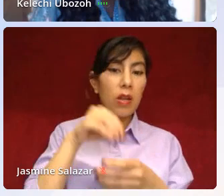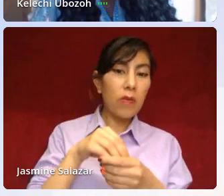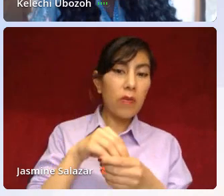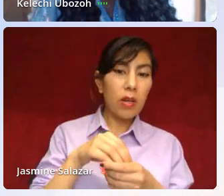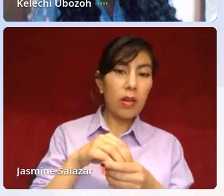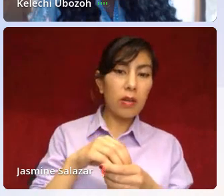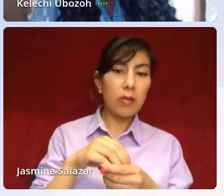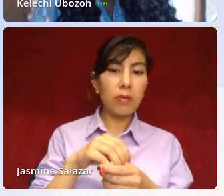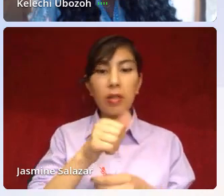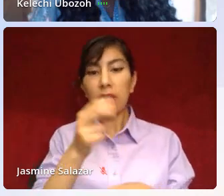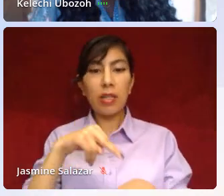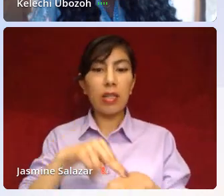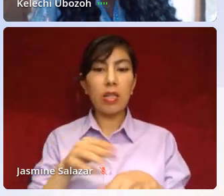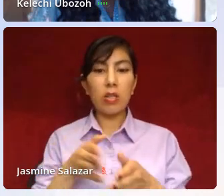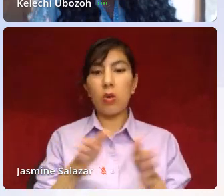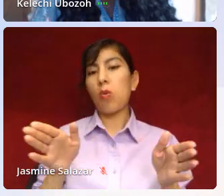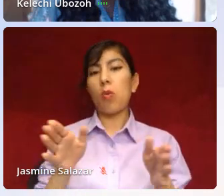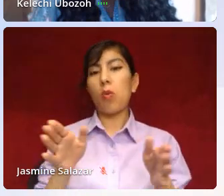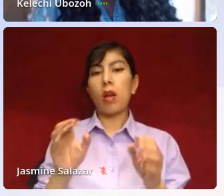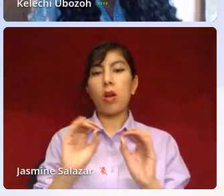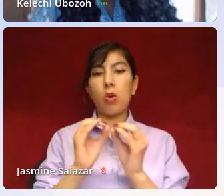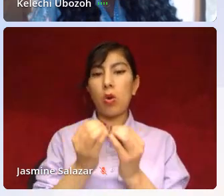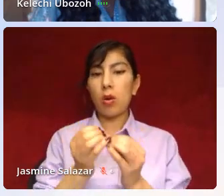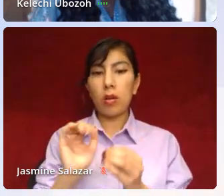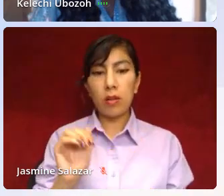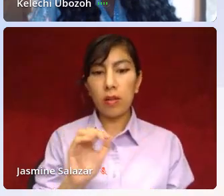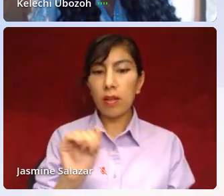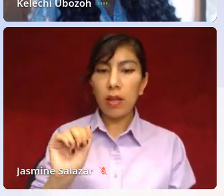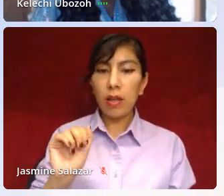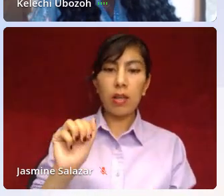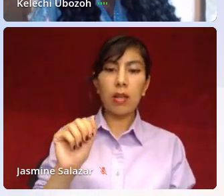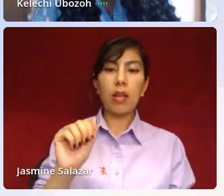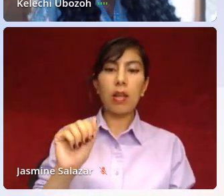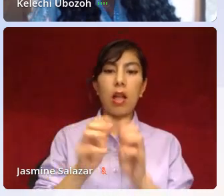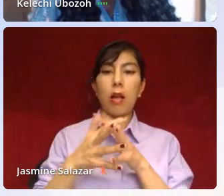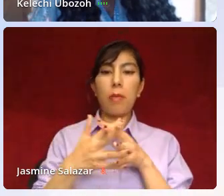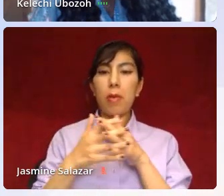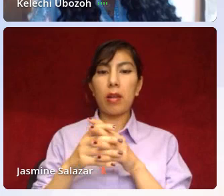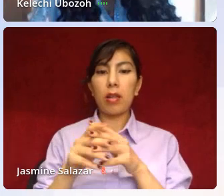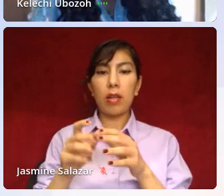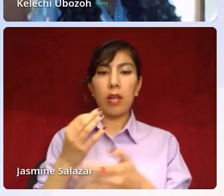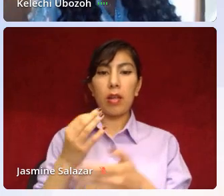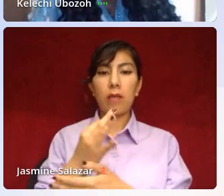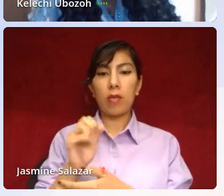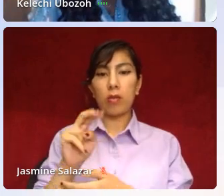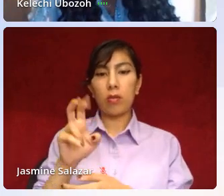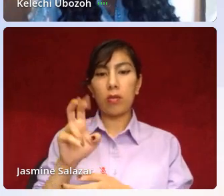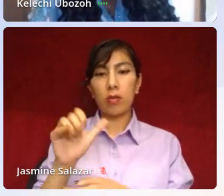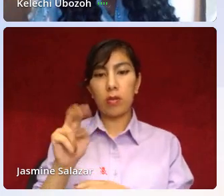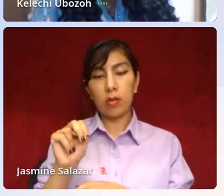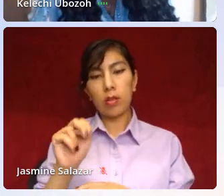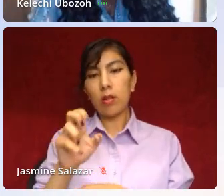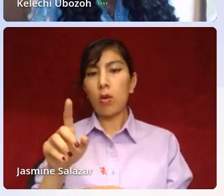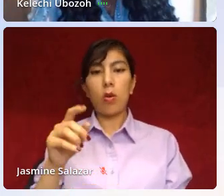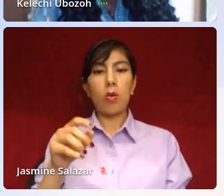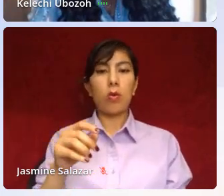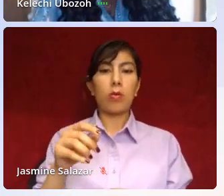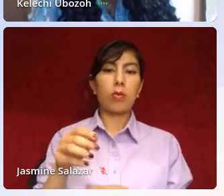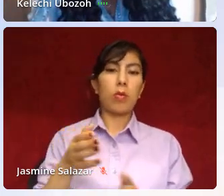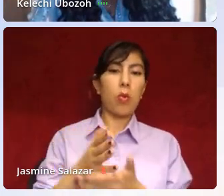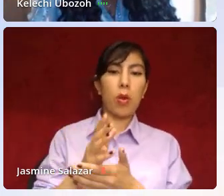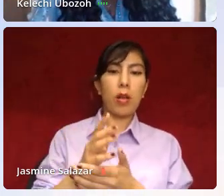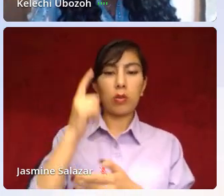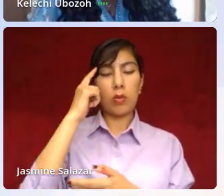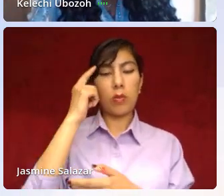nationwide organizations like American Foundation for Suicide Prevention or National Alliance on Mental Illness, and if so,